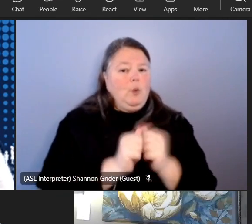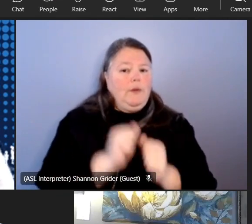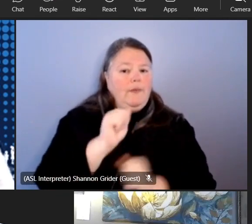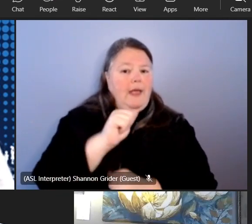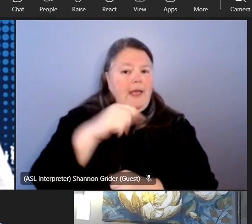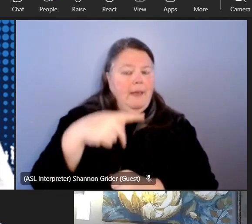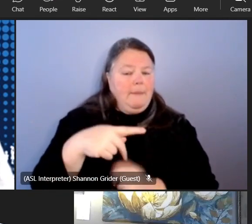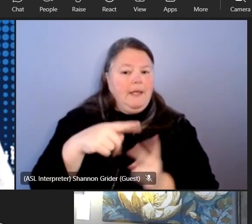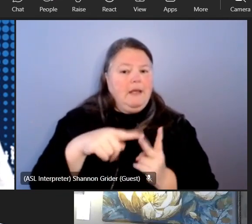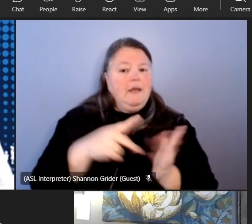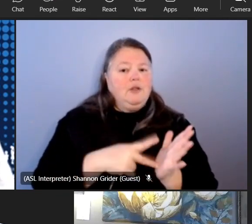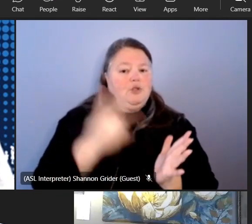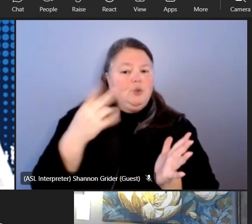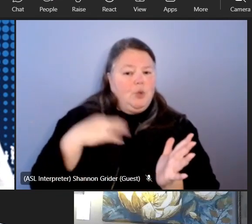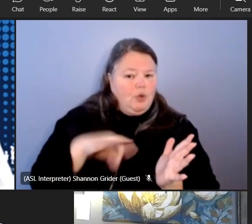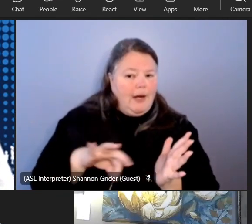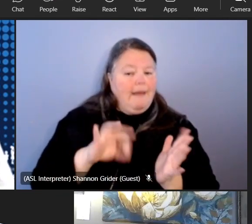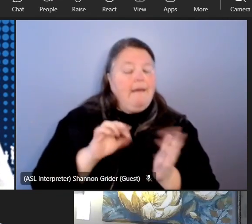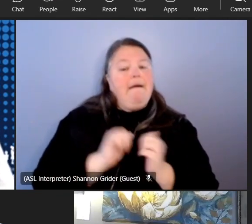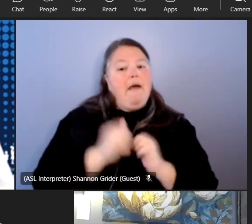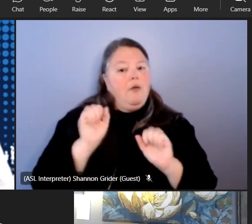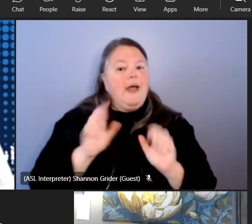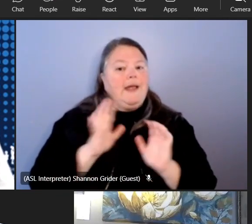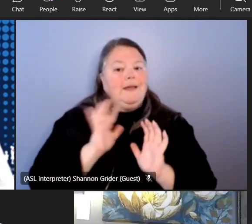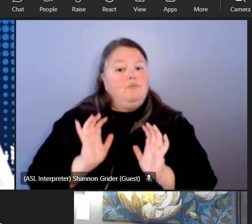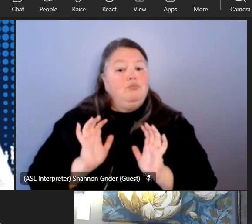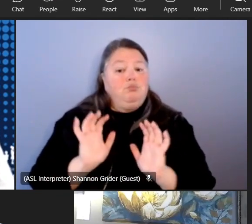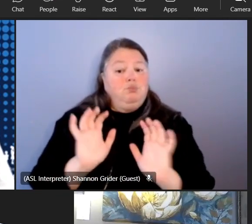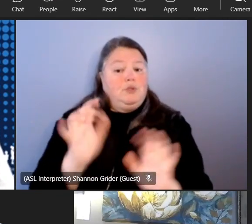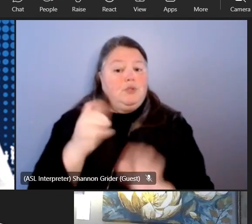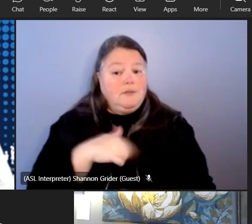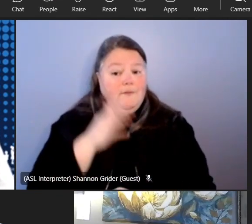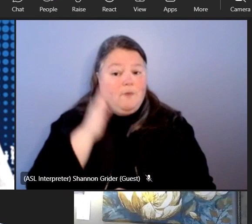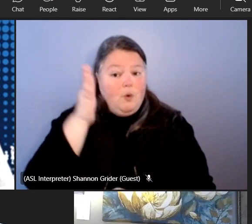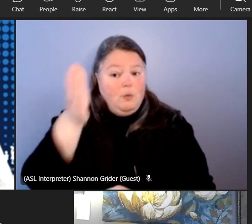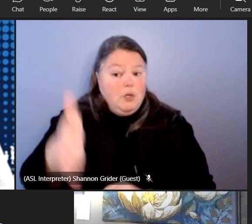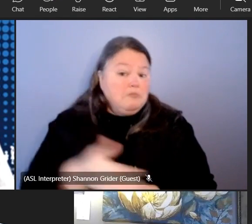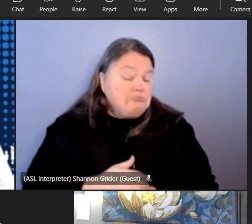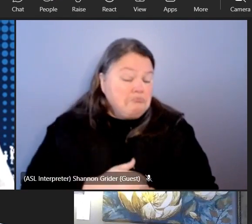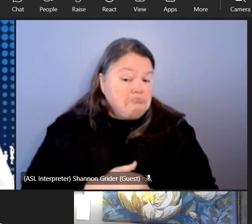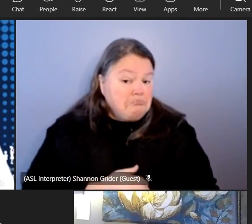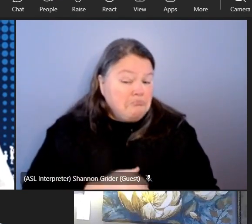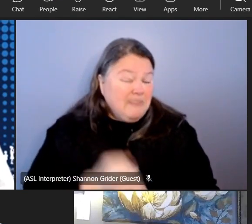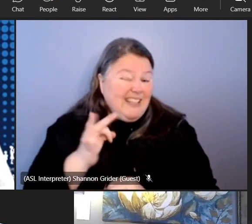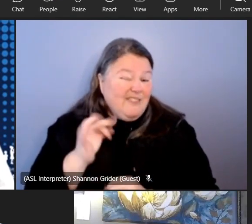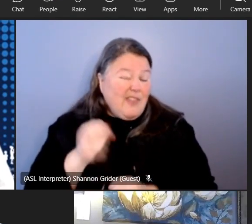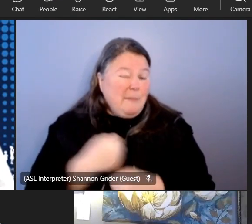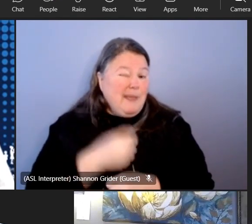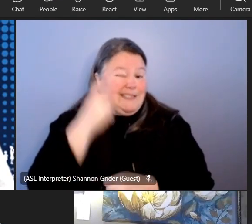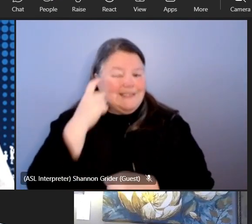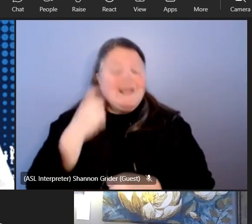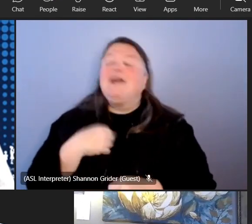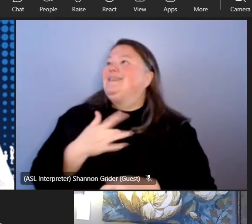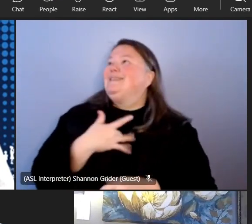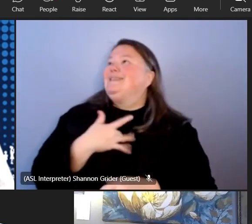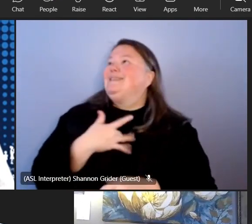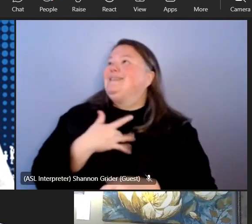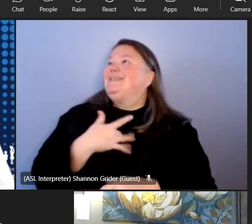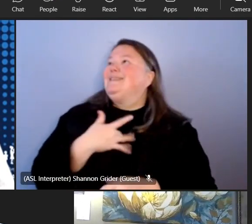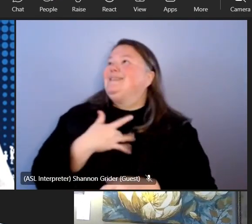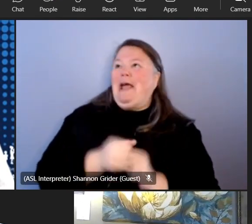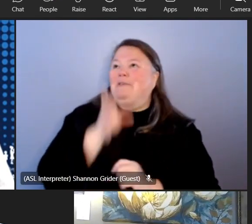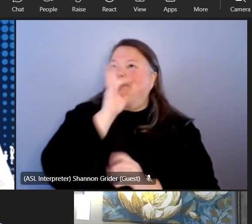credit and how that can how that can kind of push us forward um if that makes sense sorry i don't really know how to like put it